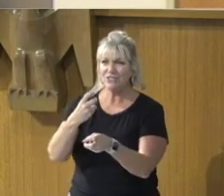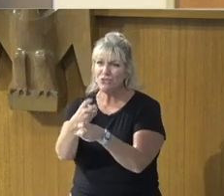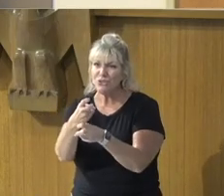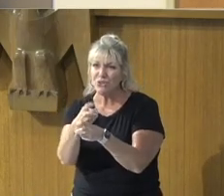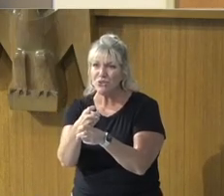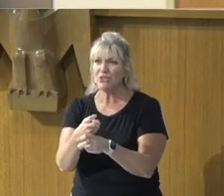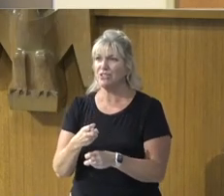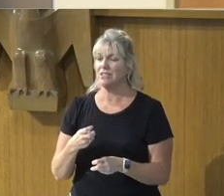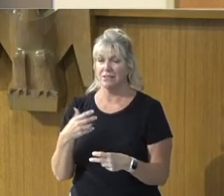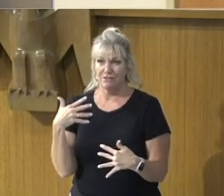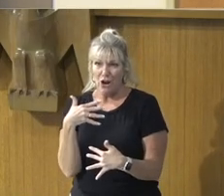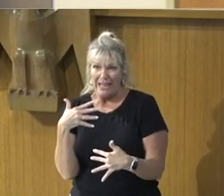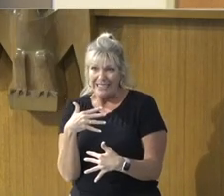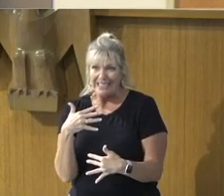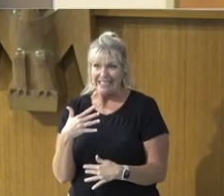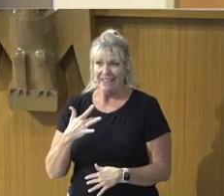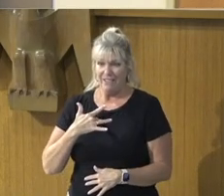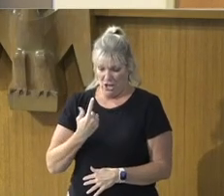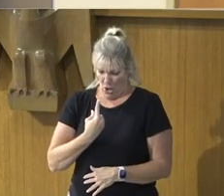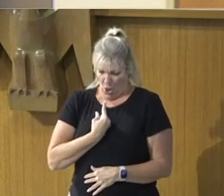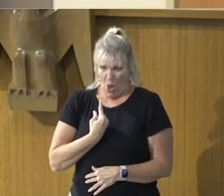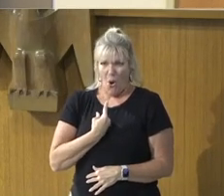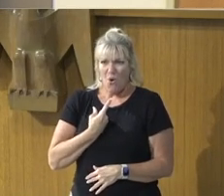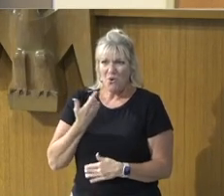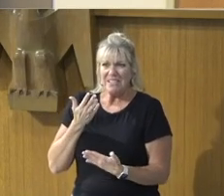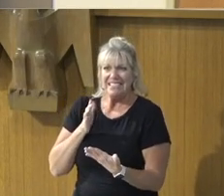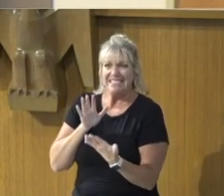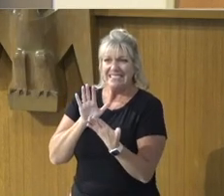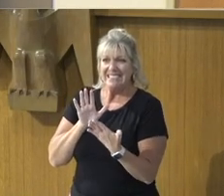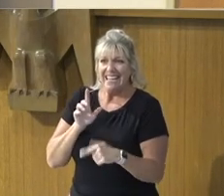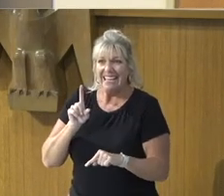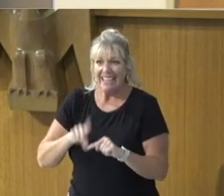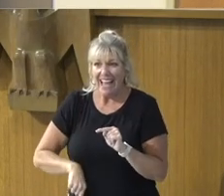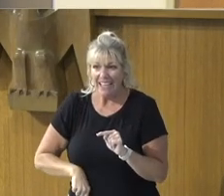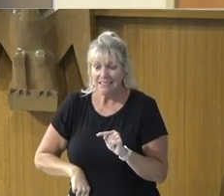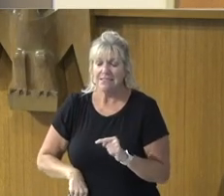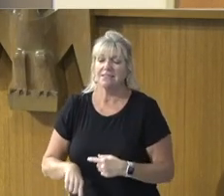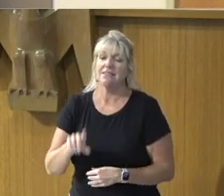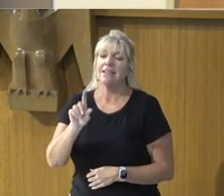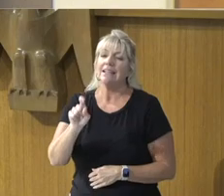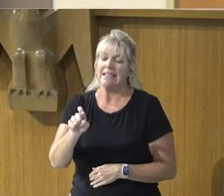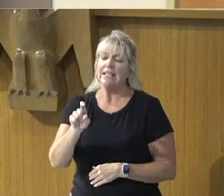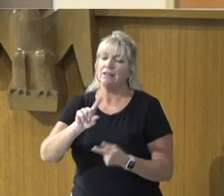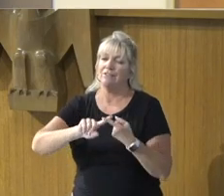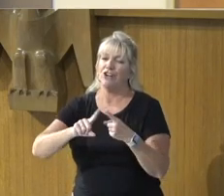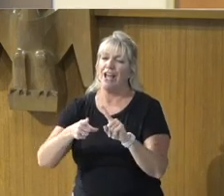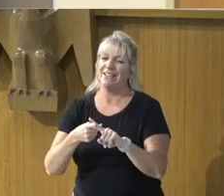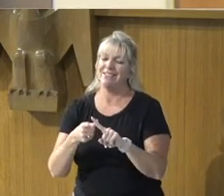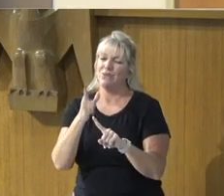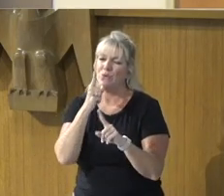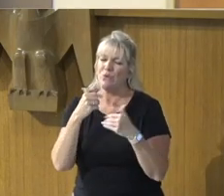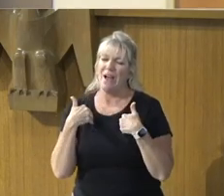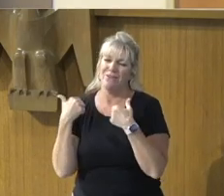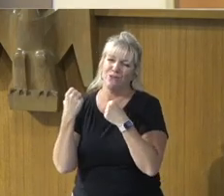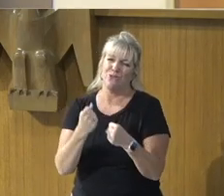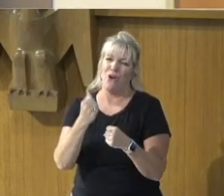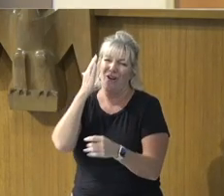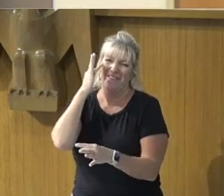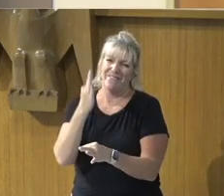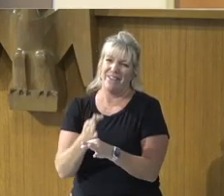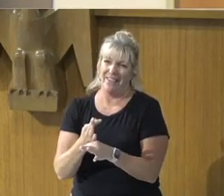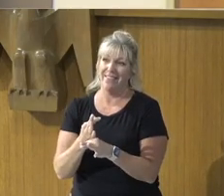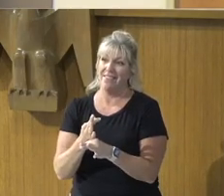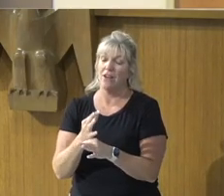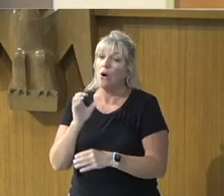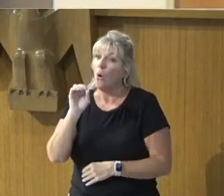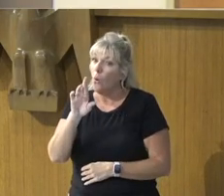To face alone, Then we, We need such faithful friends, Or better still, We may